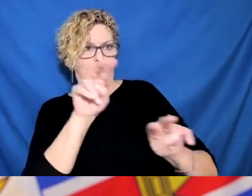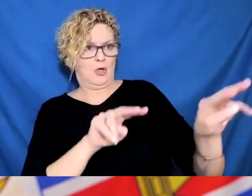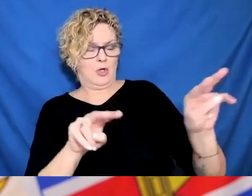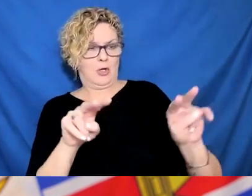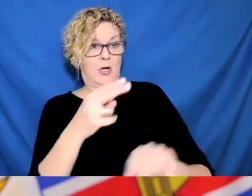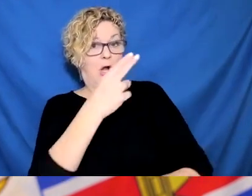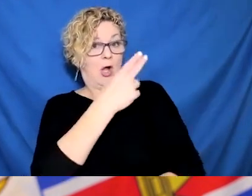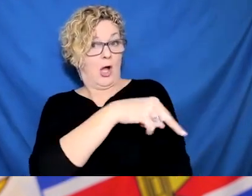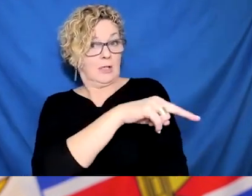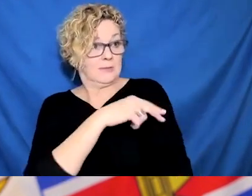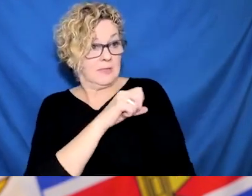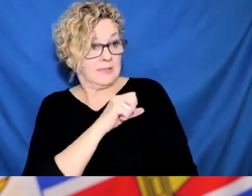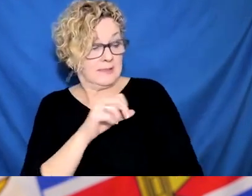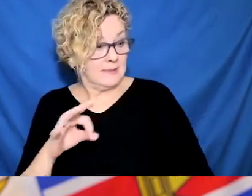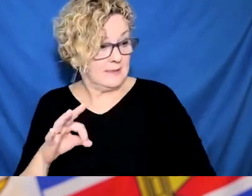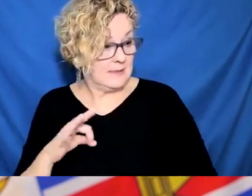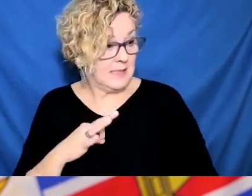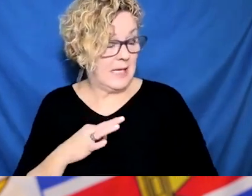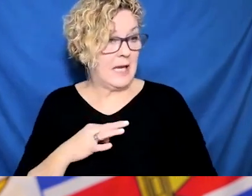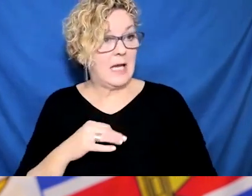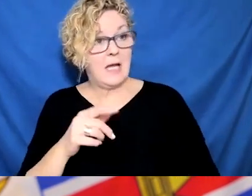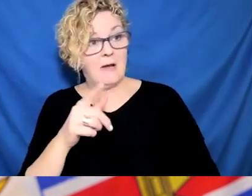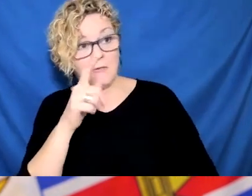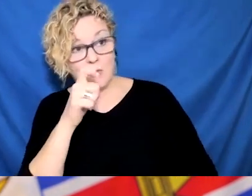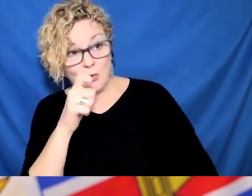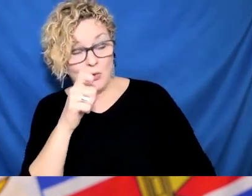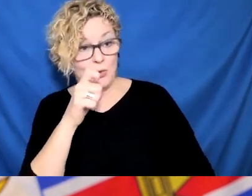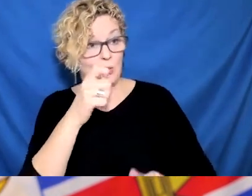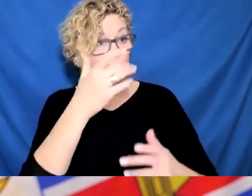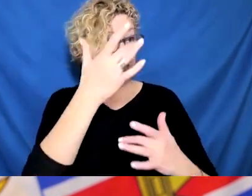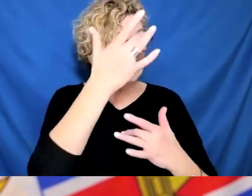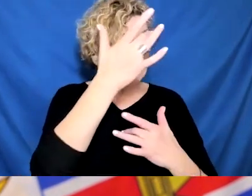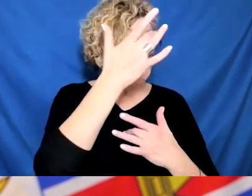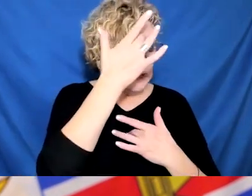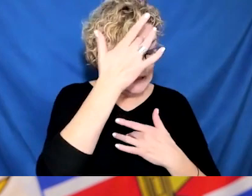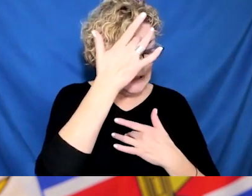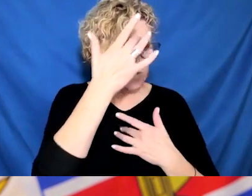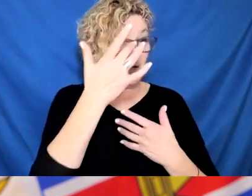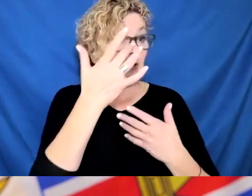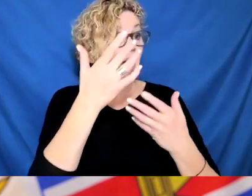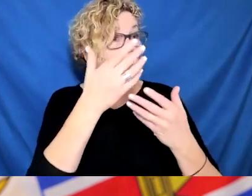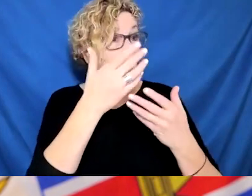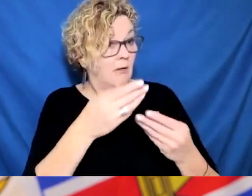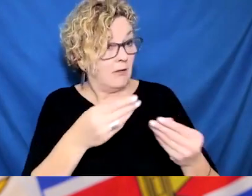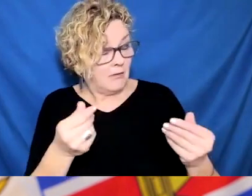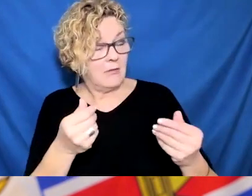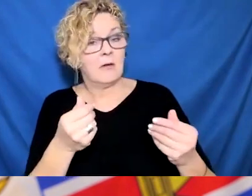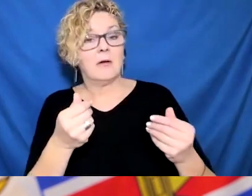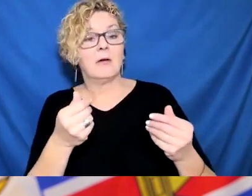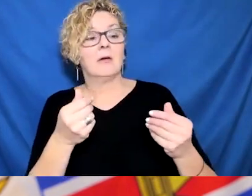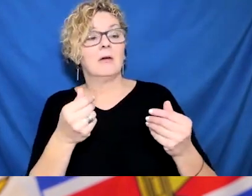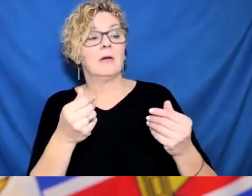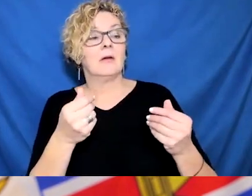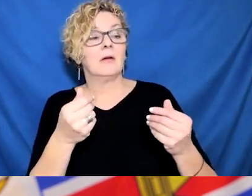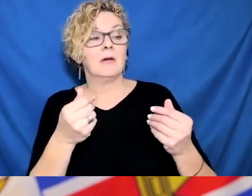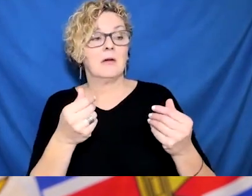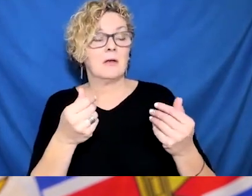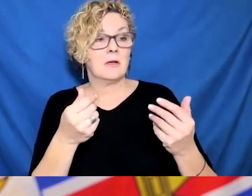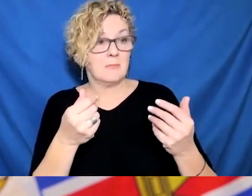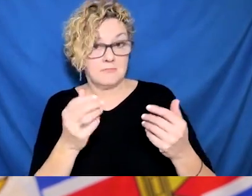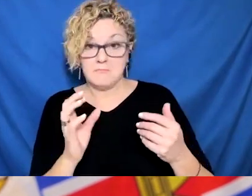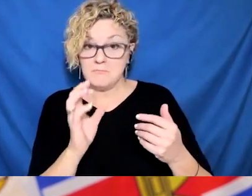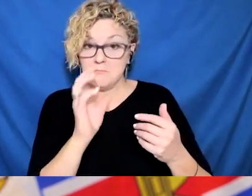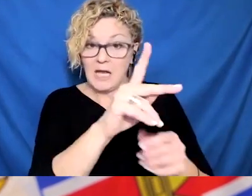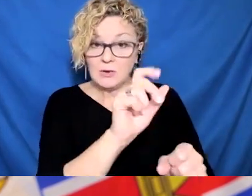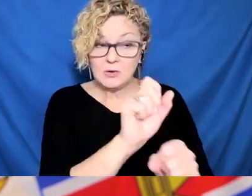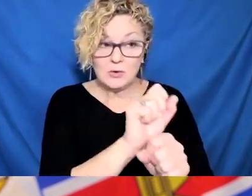these were ongoing discussions that we were having, and I just mentioned this in my last discussion. These are moving targets as